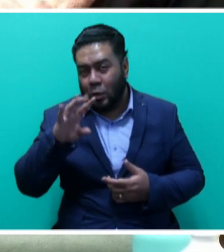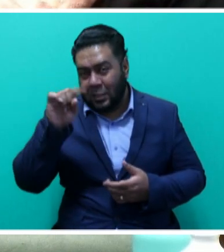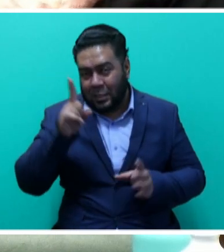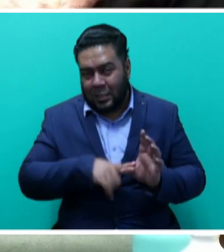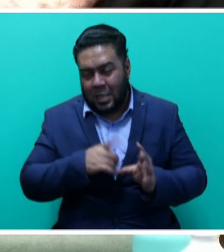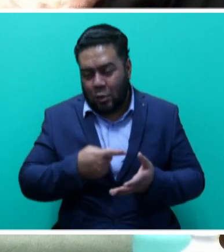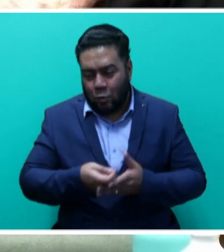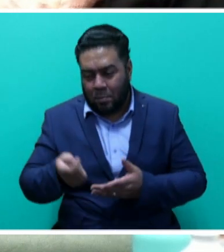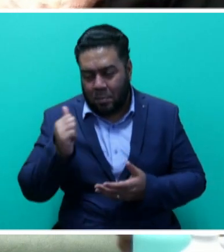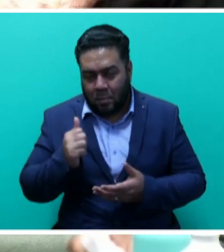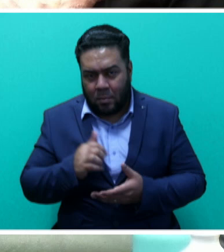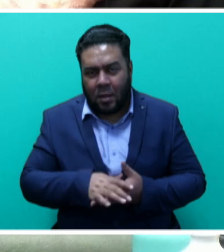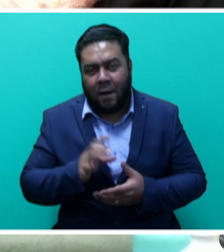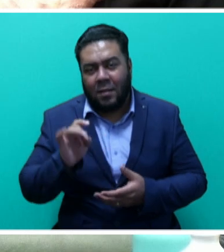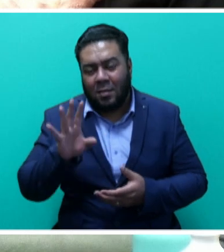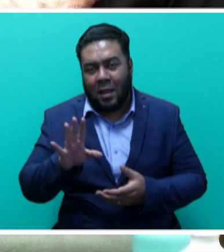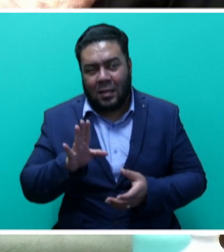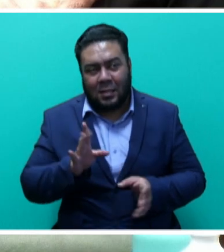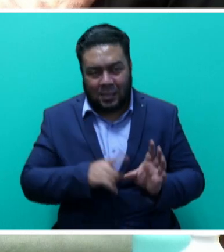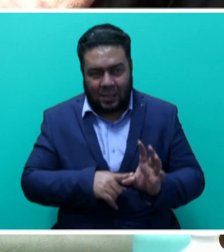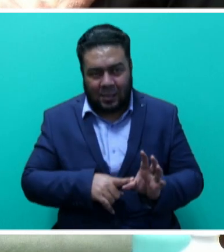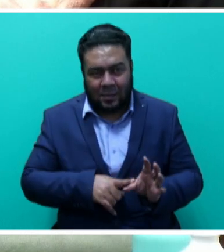after a 10-year grace period.